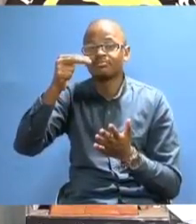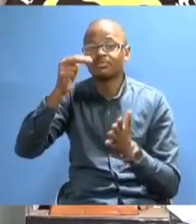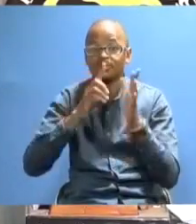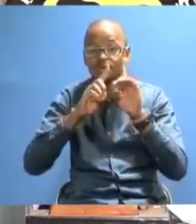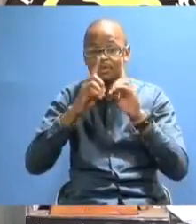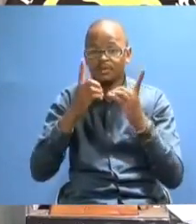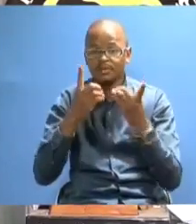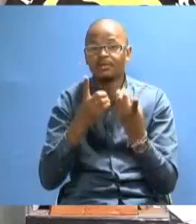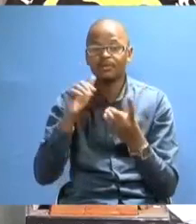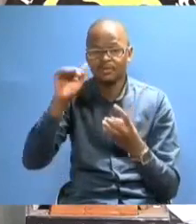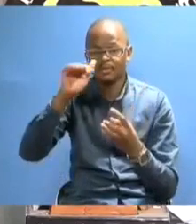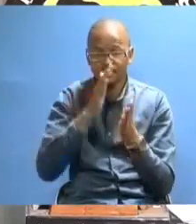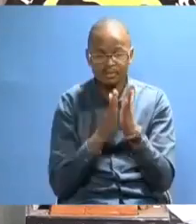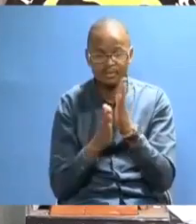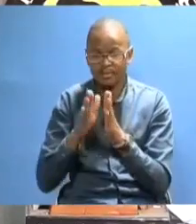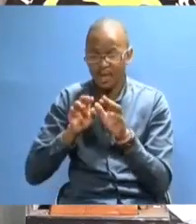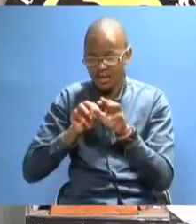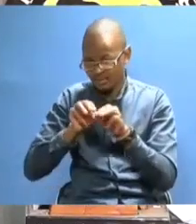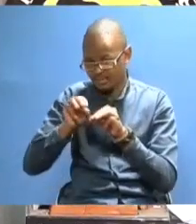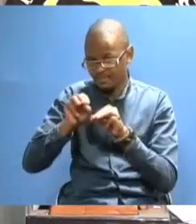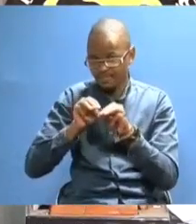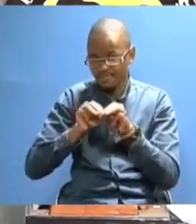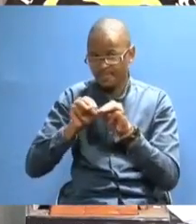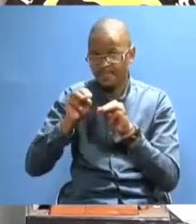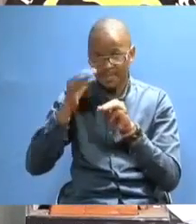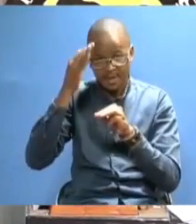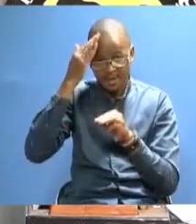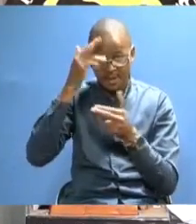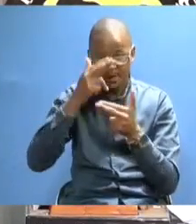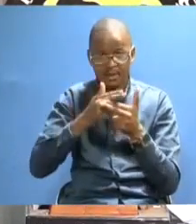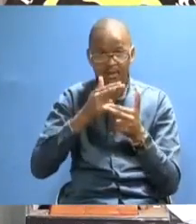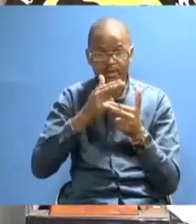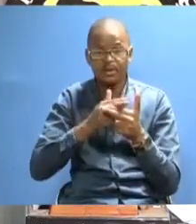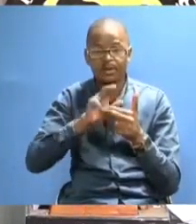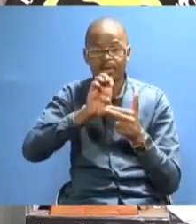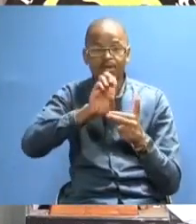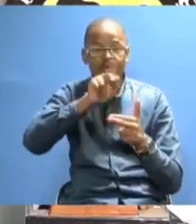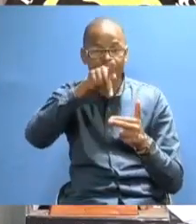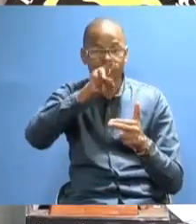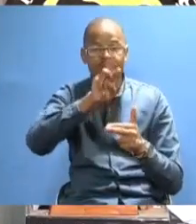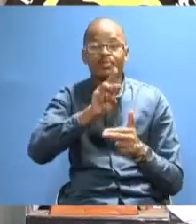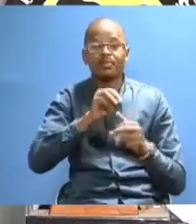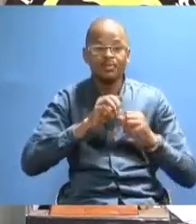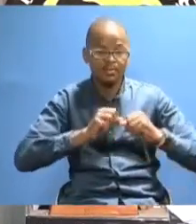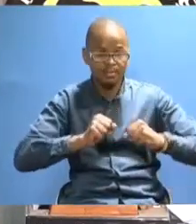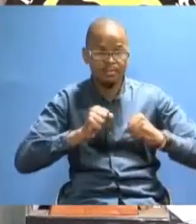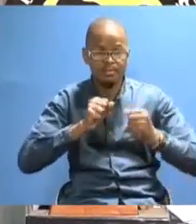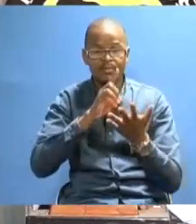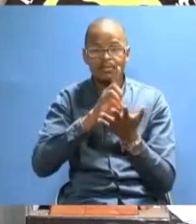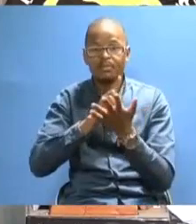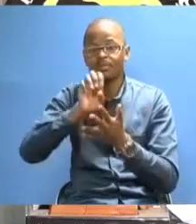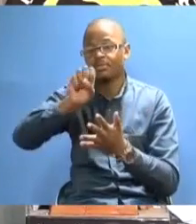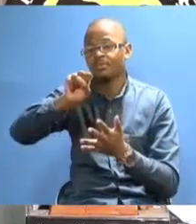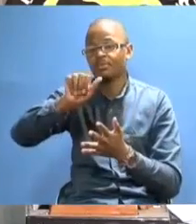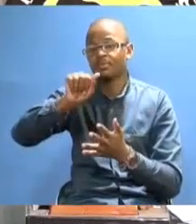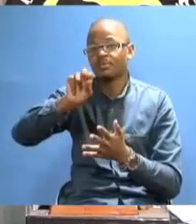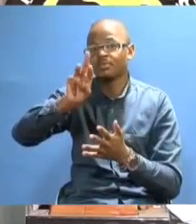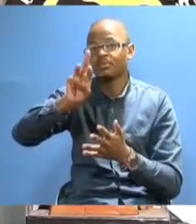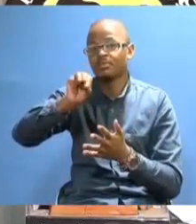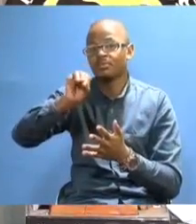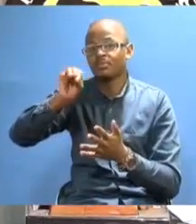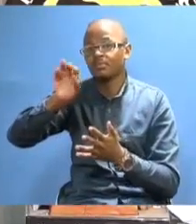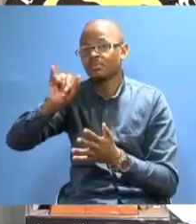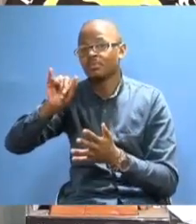the Department of Environmental Studies, popularly referred to as ECD, is headed by Dr. Samy